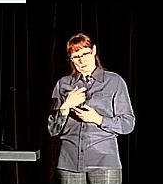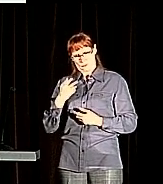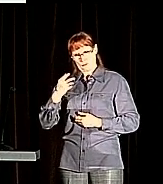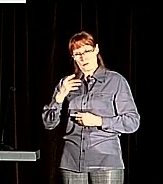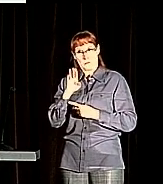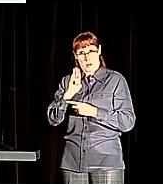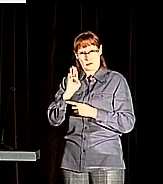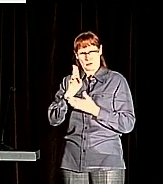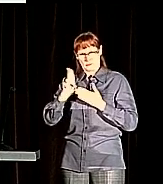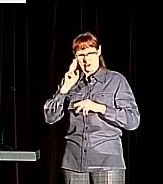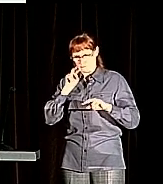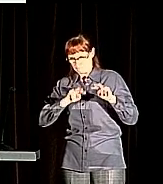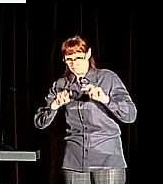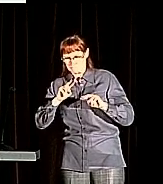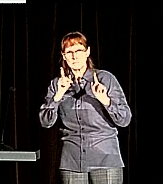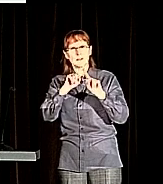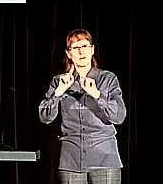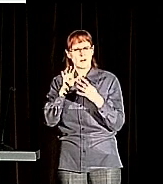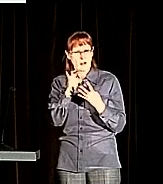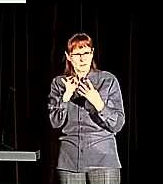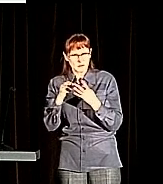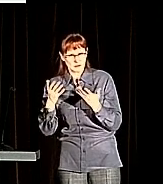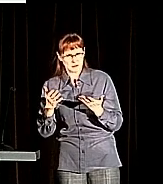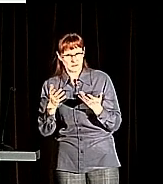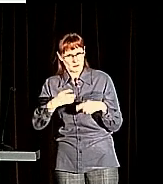of hearing interpreters and educators out in the world.